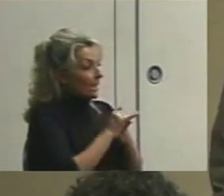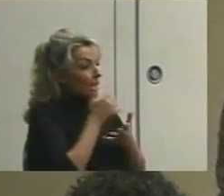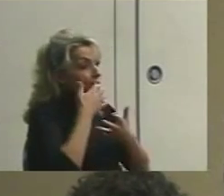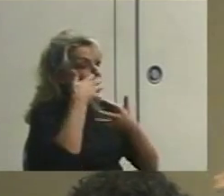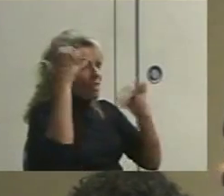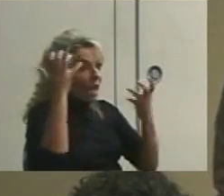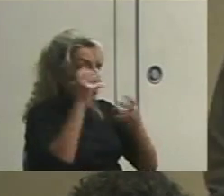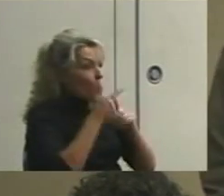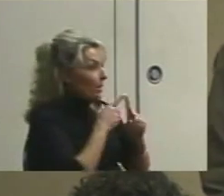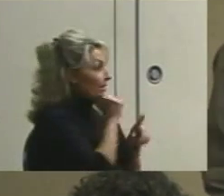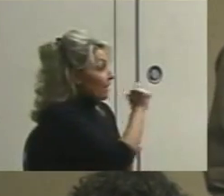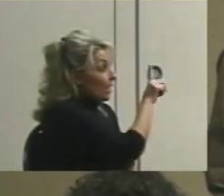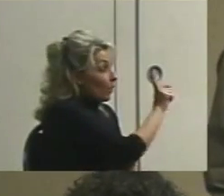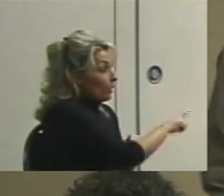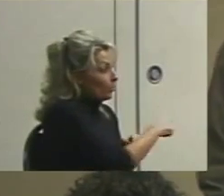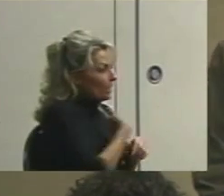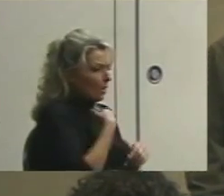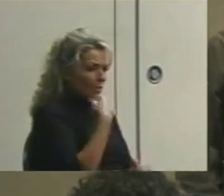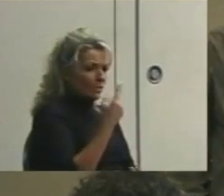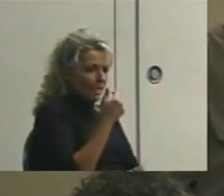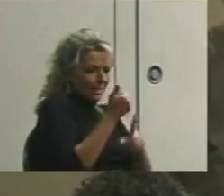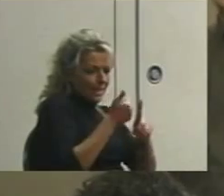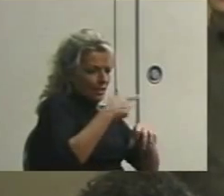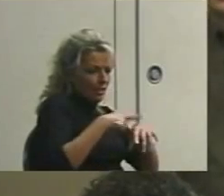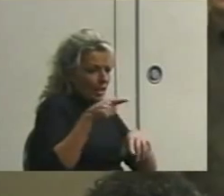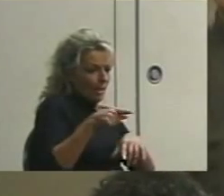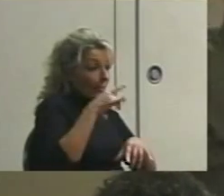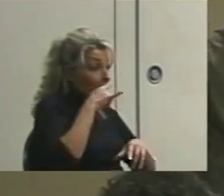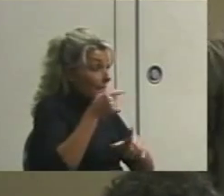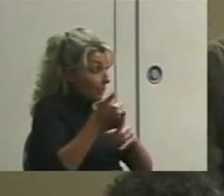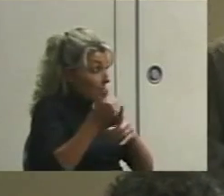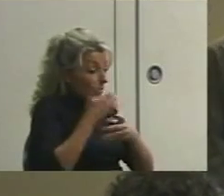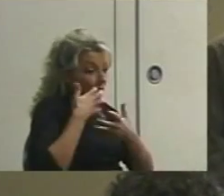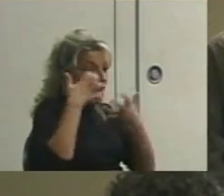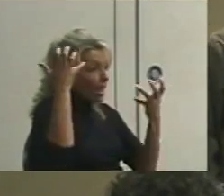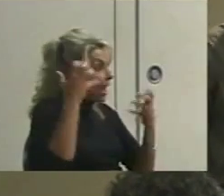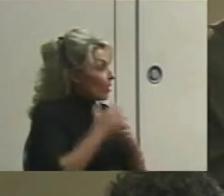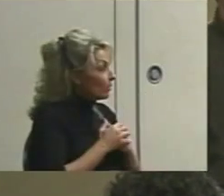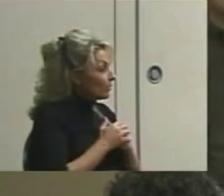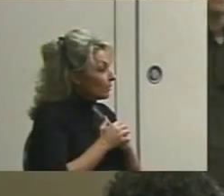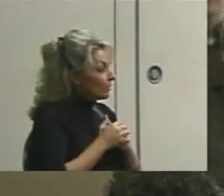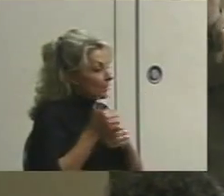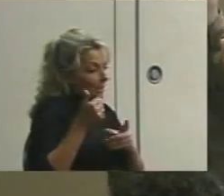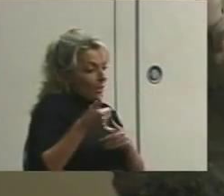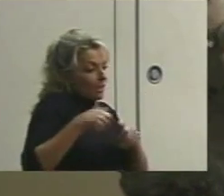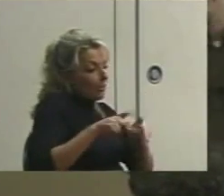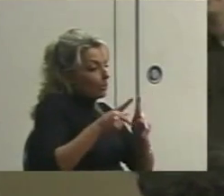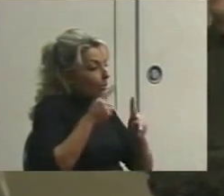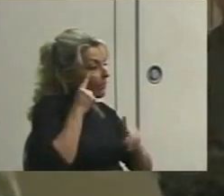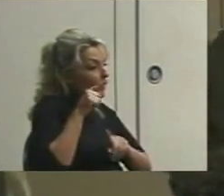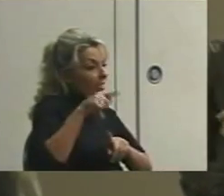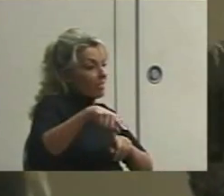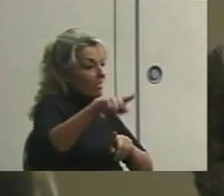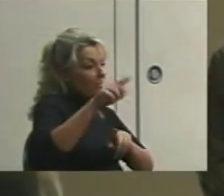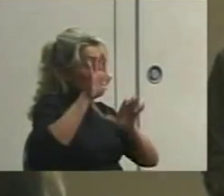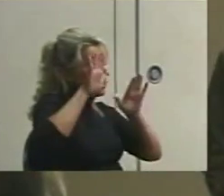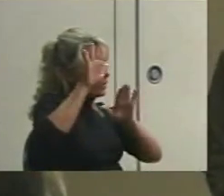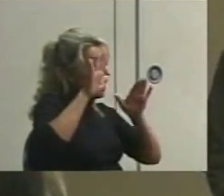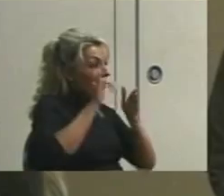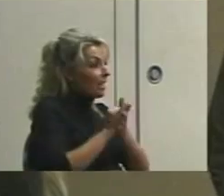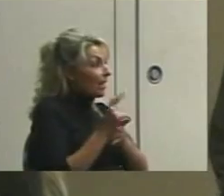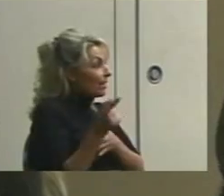yell out even when it's not a question, I would say every time they yelled out was an opportunity to raise their hand that they blew.